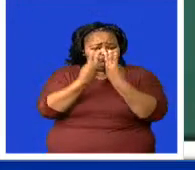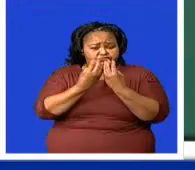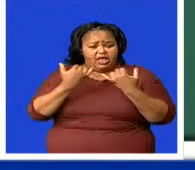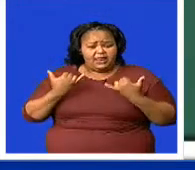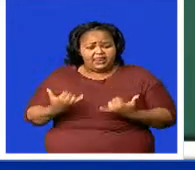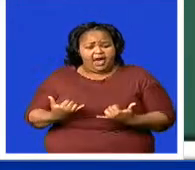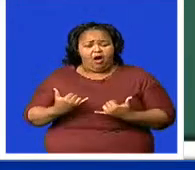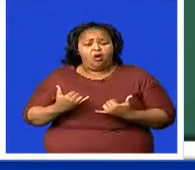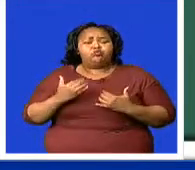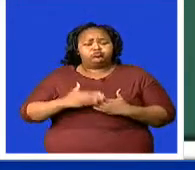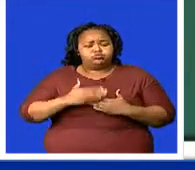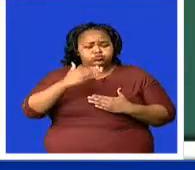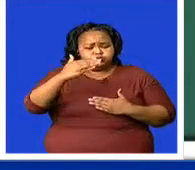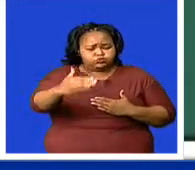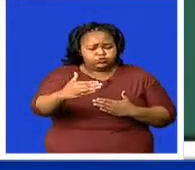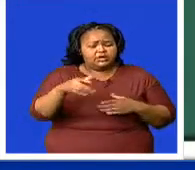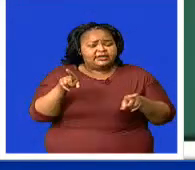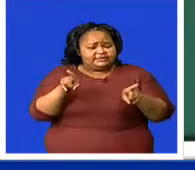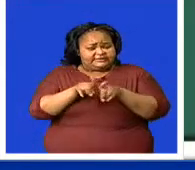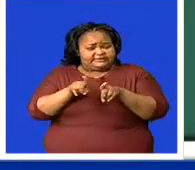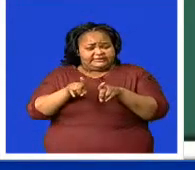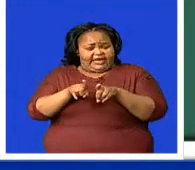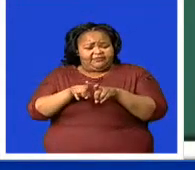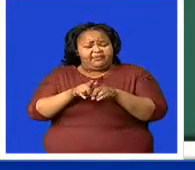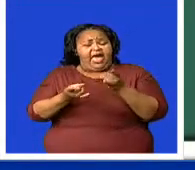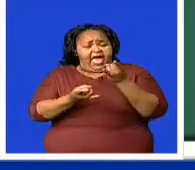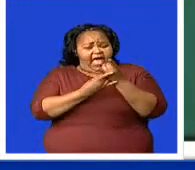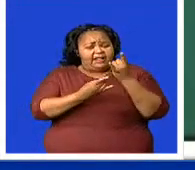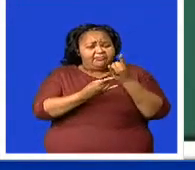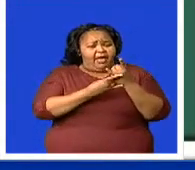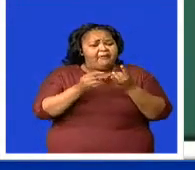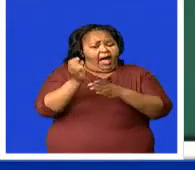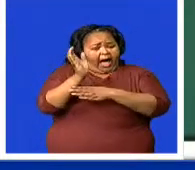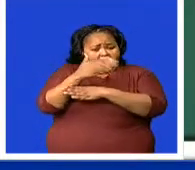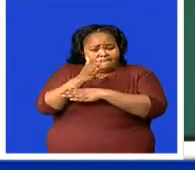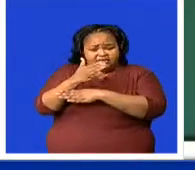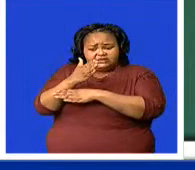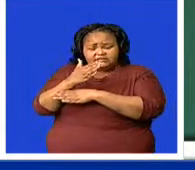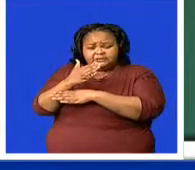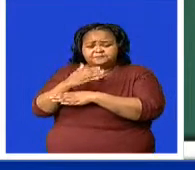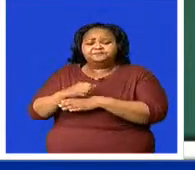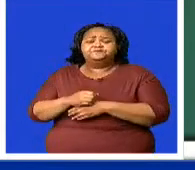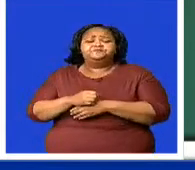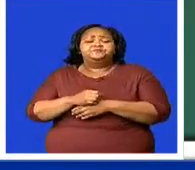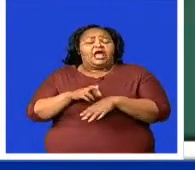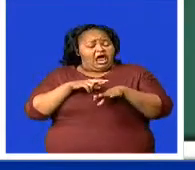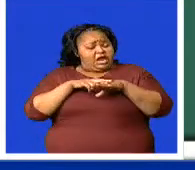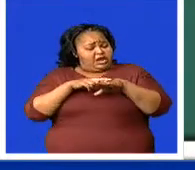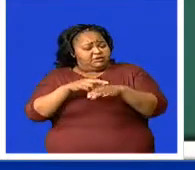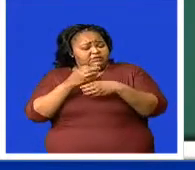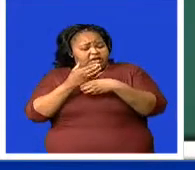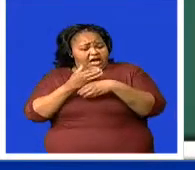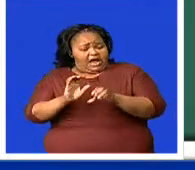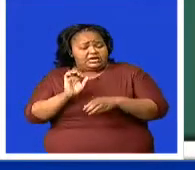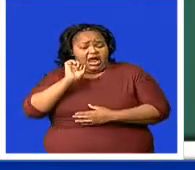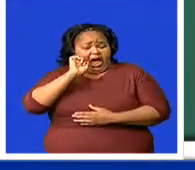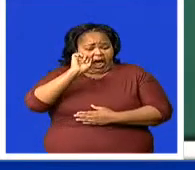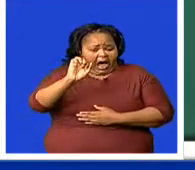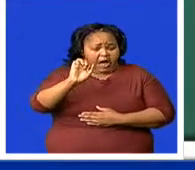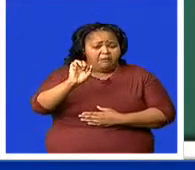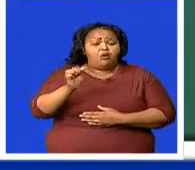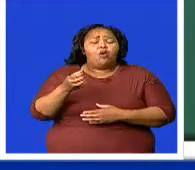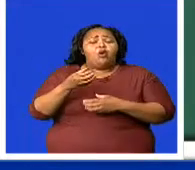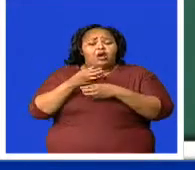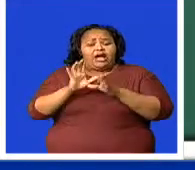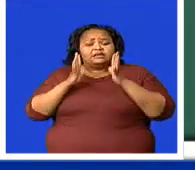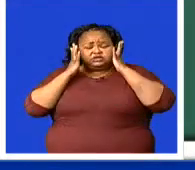on to forging same through the assistance of ambassadors representing their countries in the Kingdom. And this is done